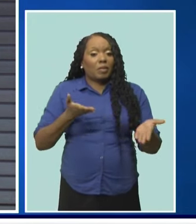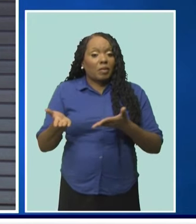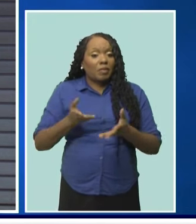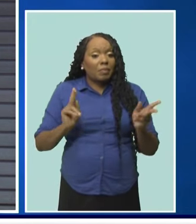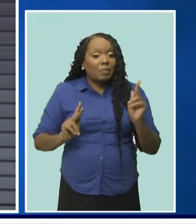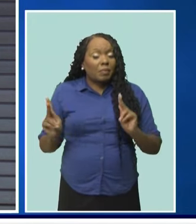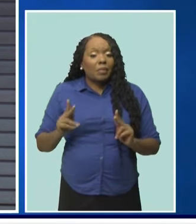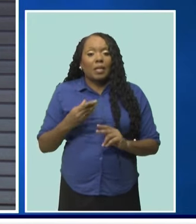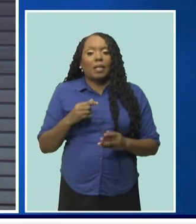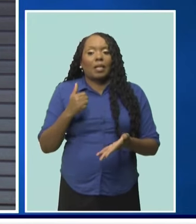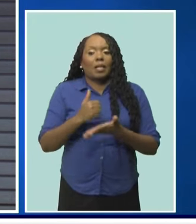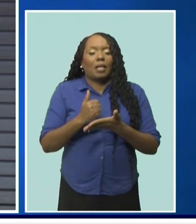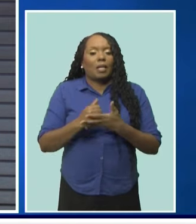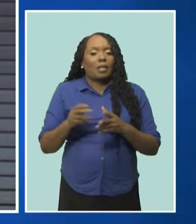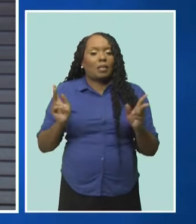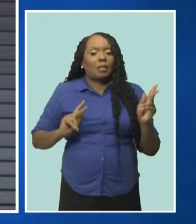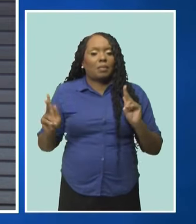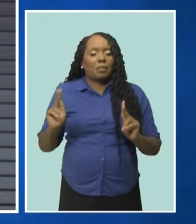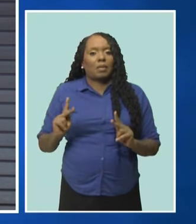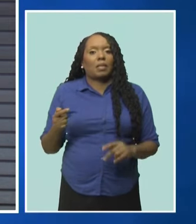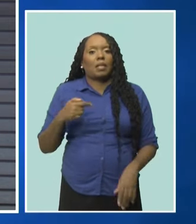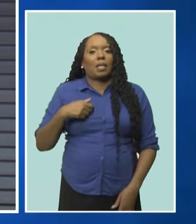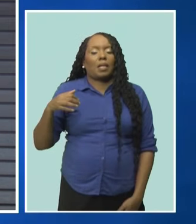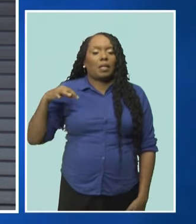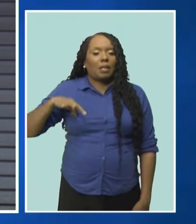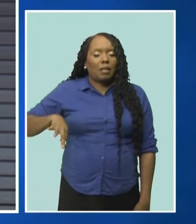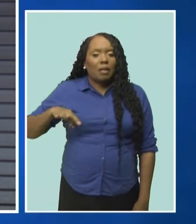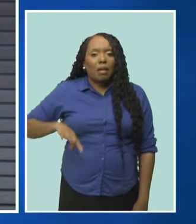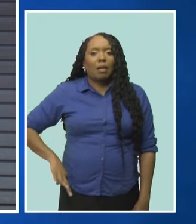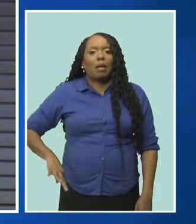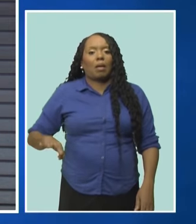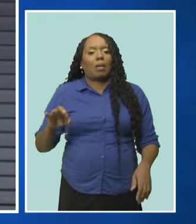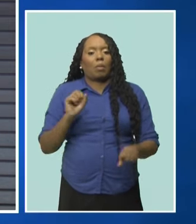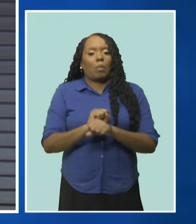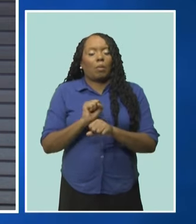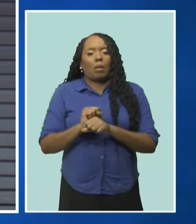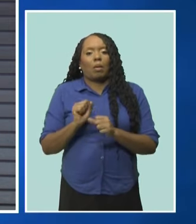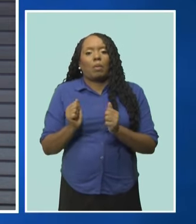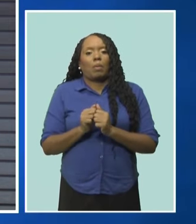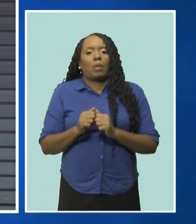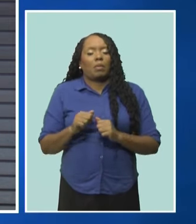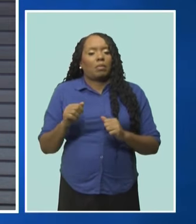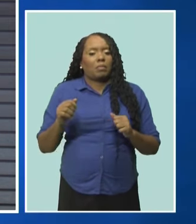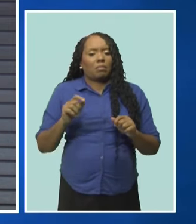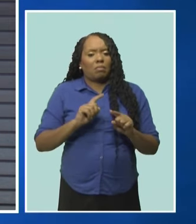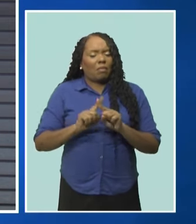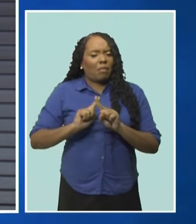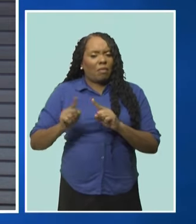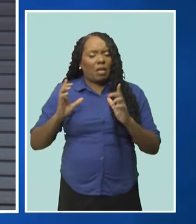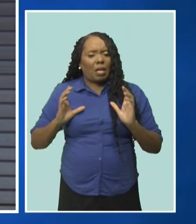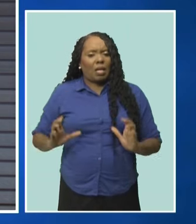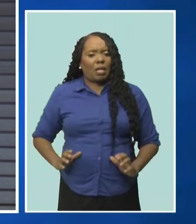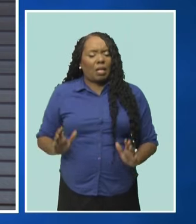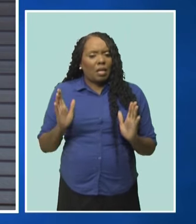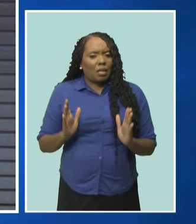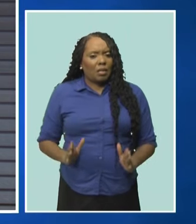the benefit of working for money, well-to-do and big claims, it was my extraordinary